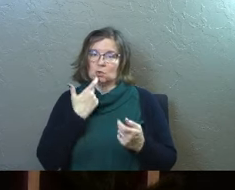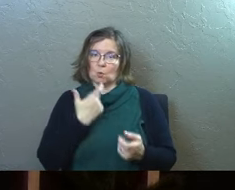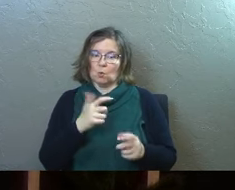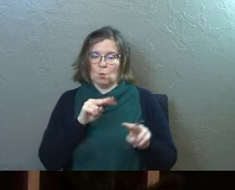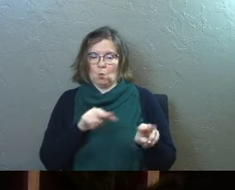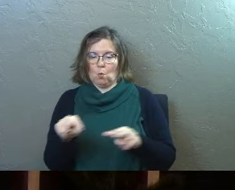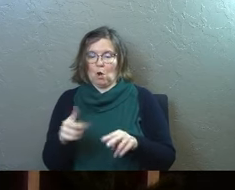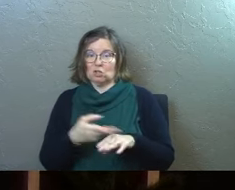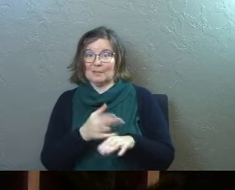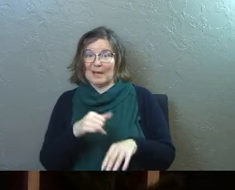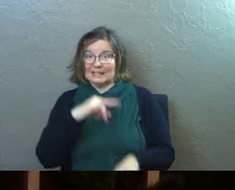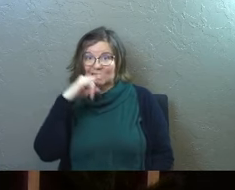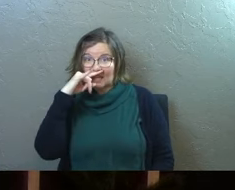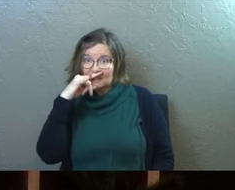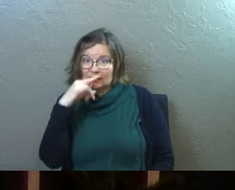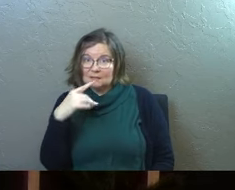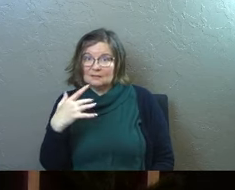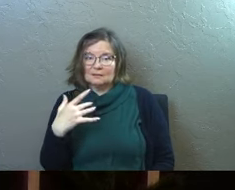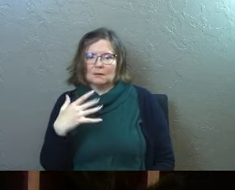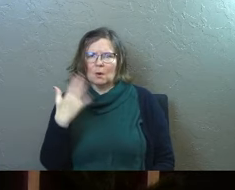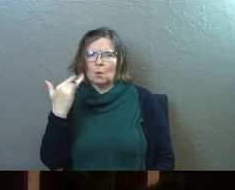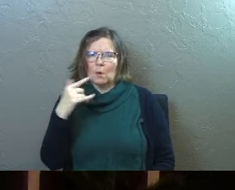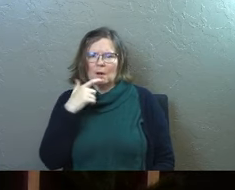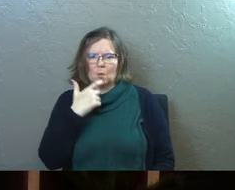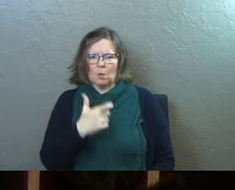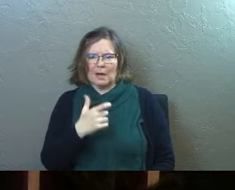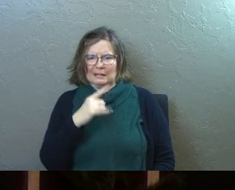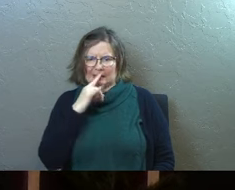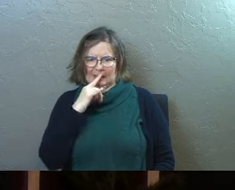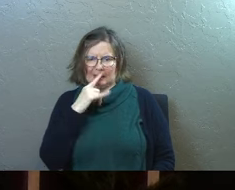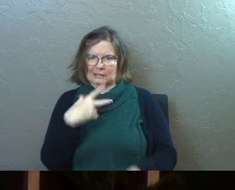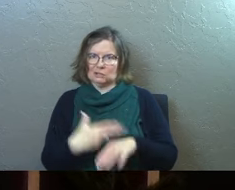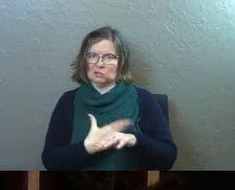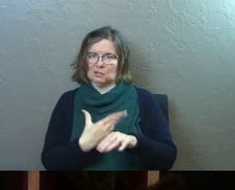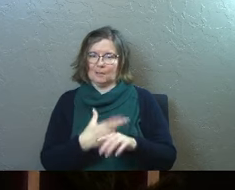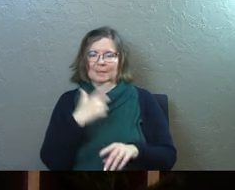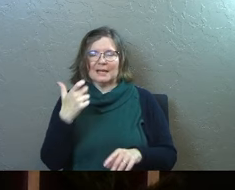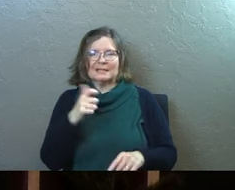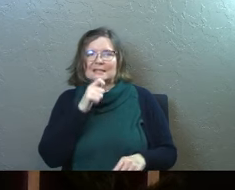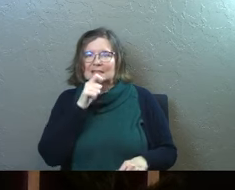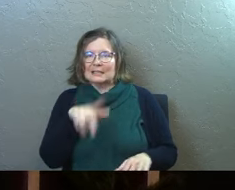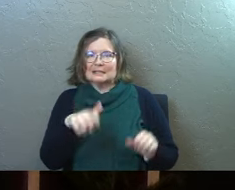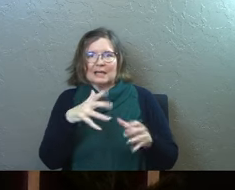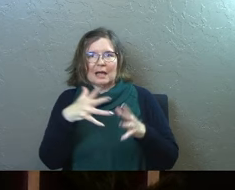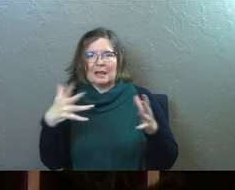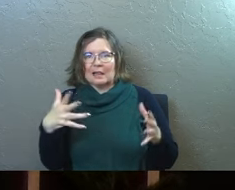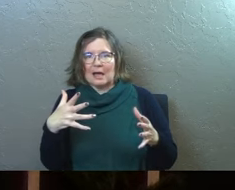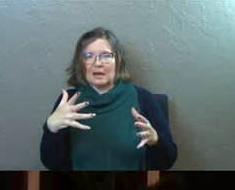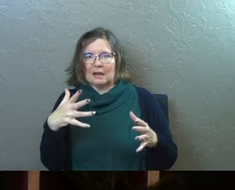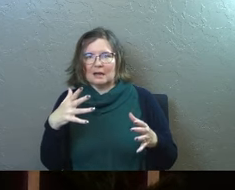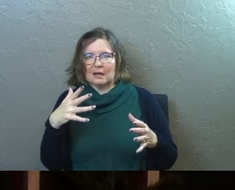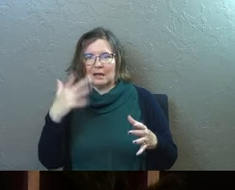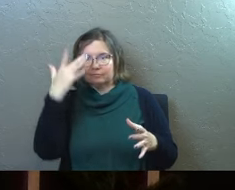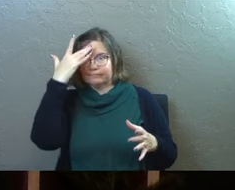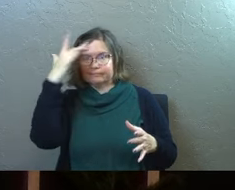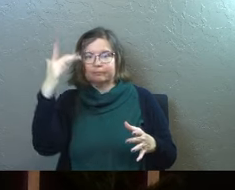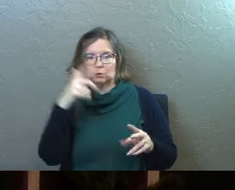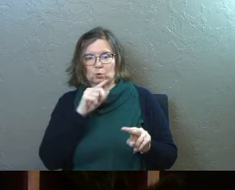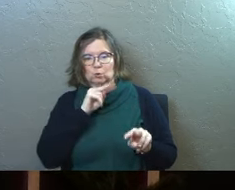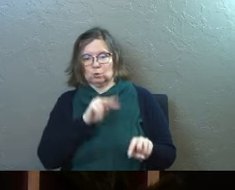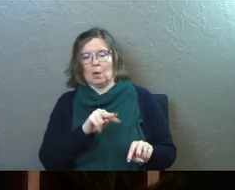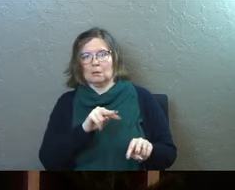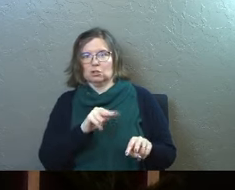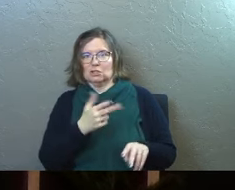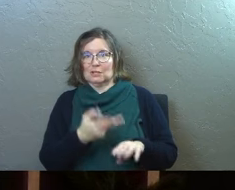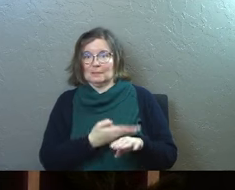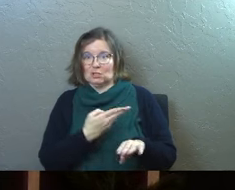watching sheep as a kid. Why is he watching sheep as a kid? Because it doesn't take a whole lot of IQ and training to watch some